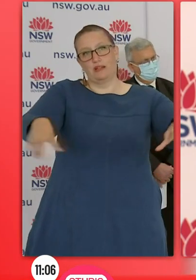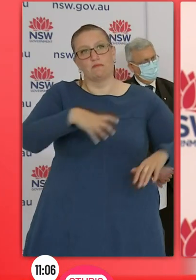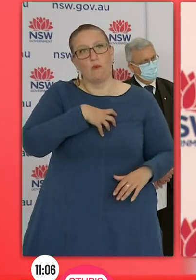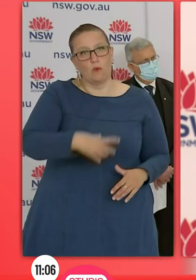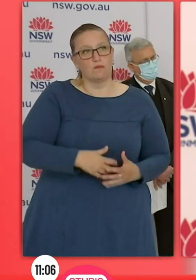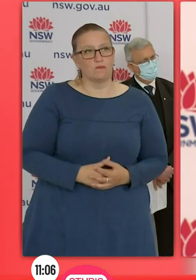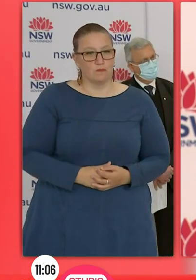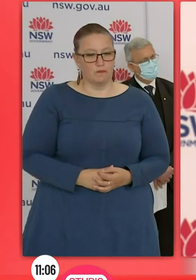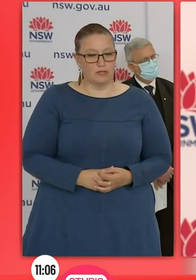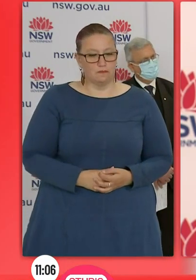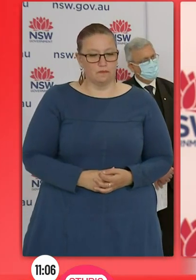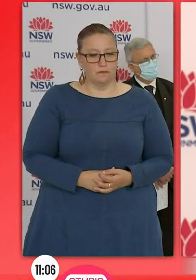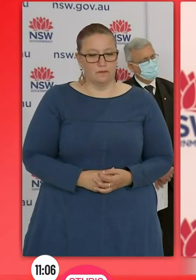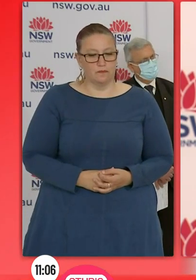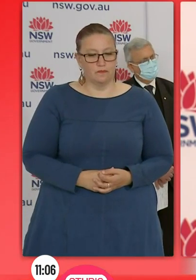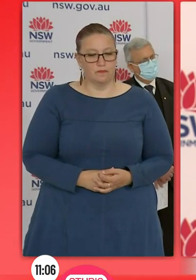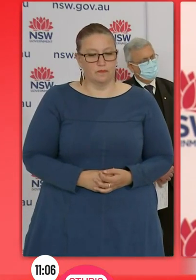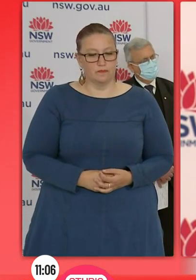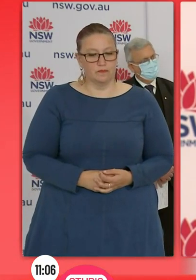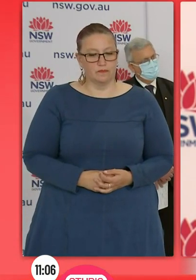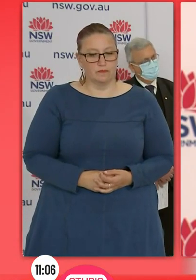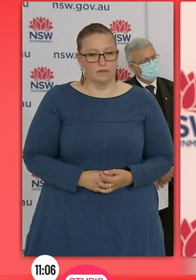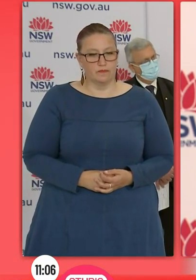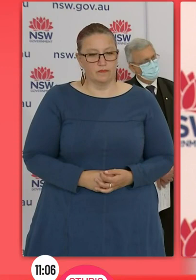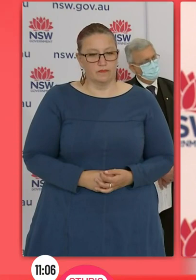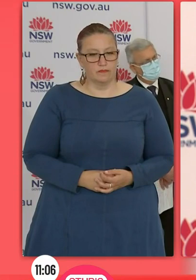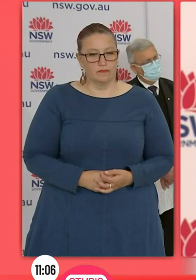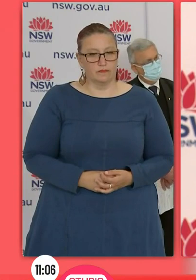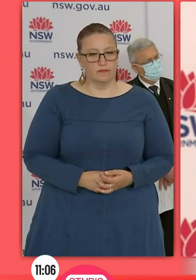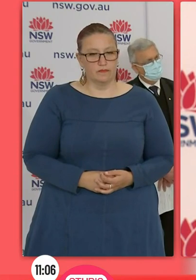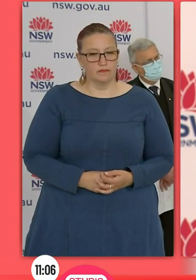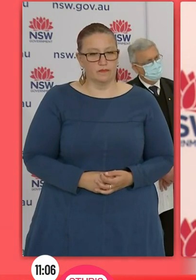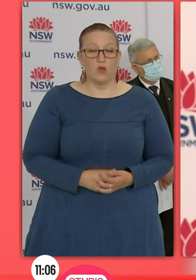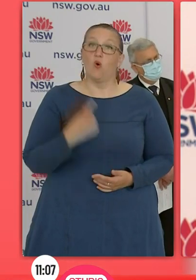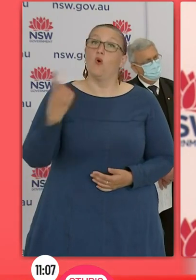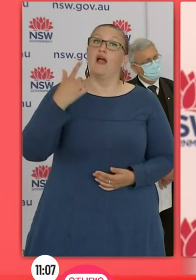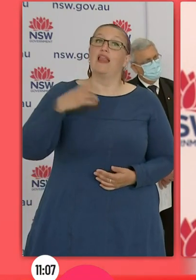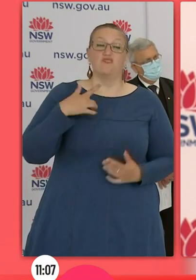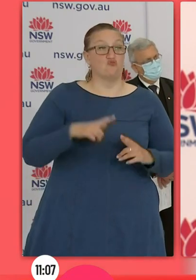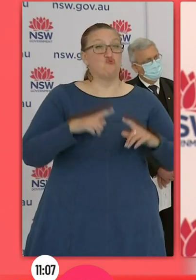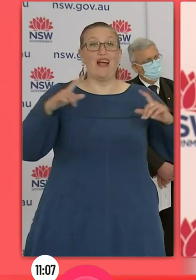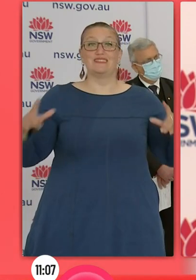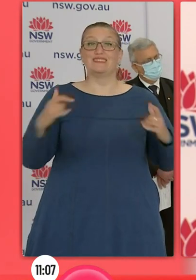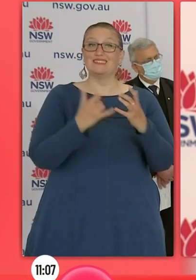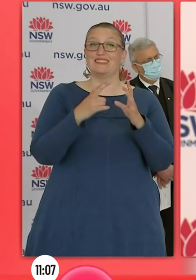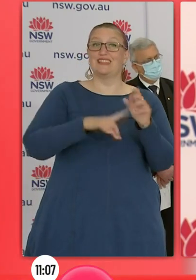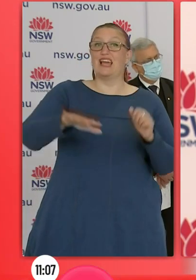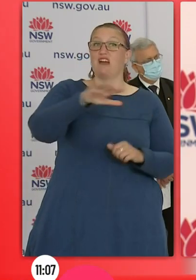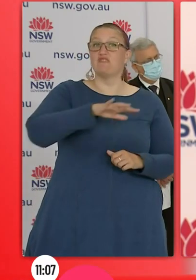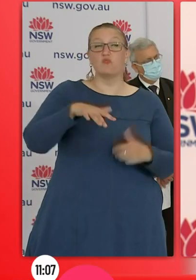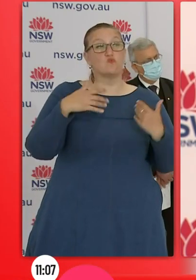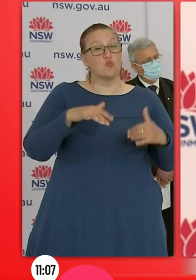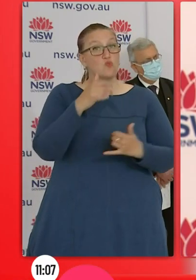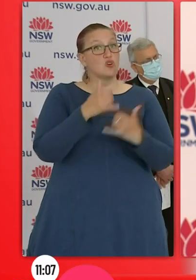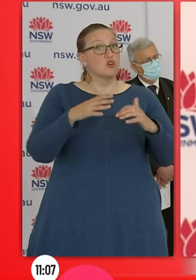I'd just like to again call out those suburbs in the greater Sydney area where we continue to see the highest